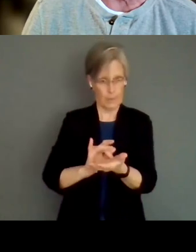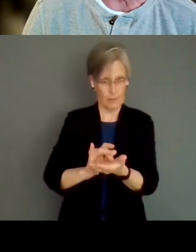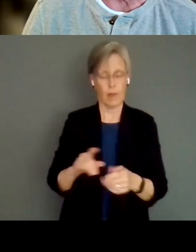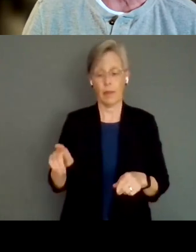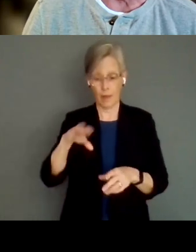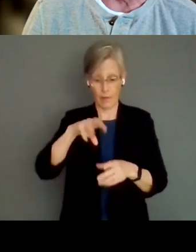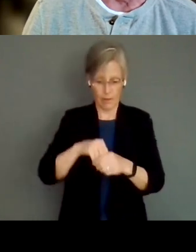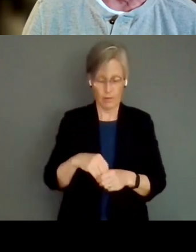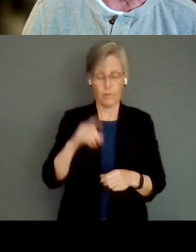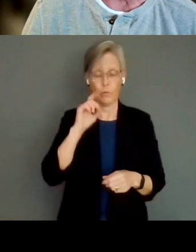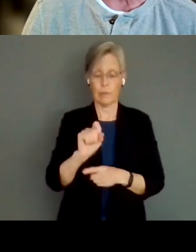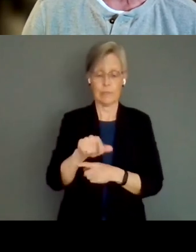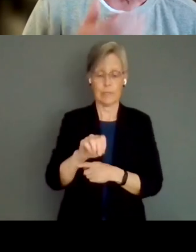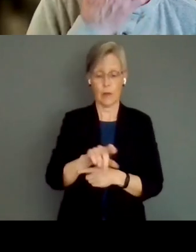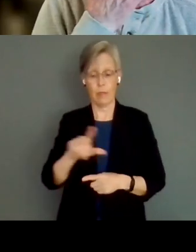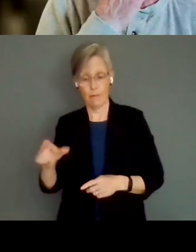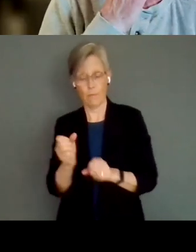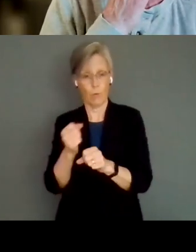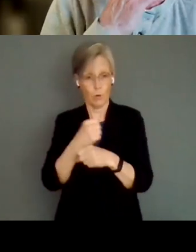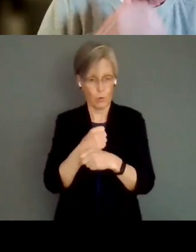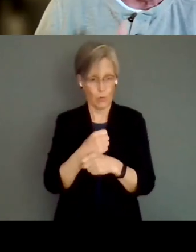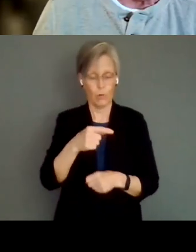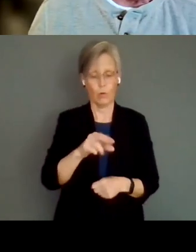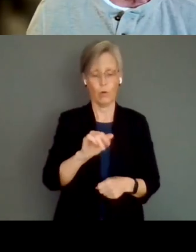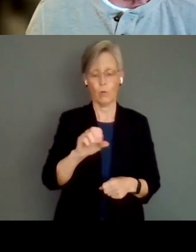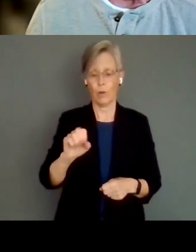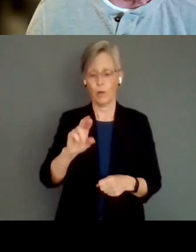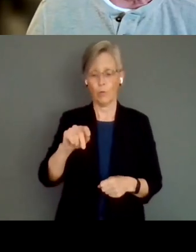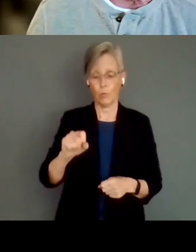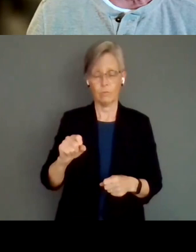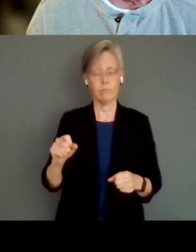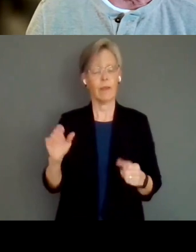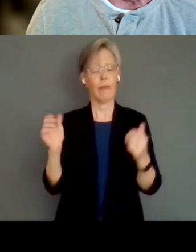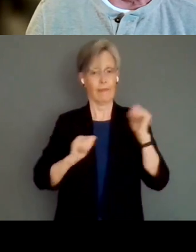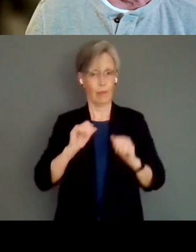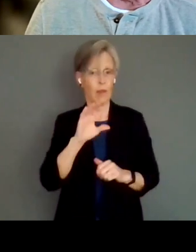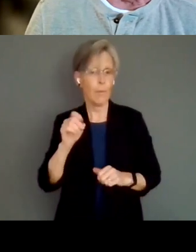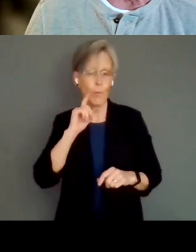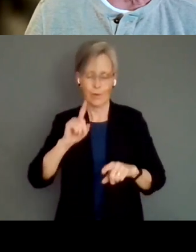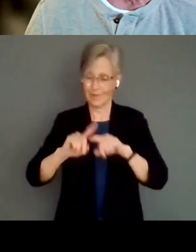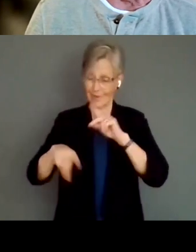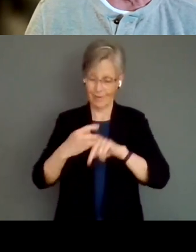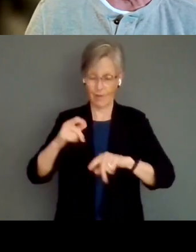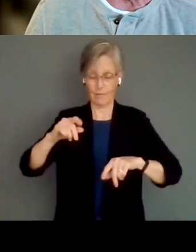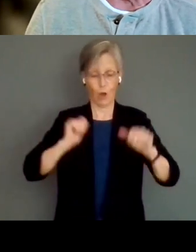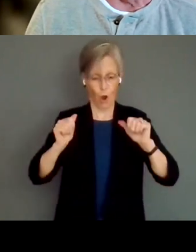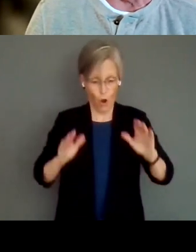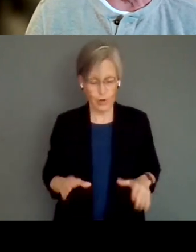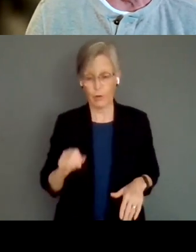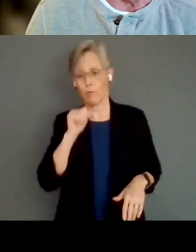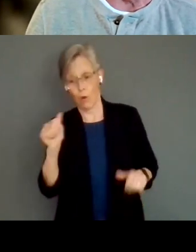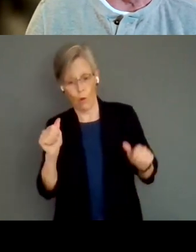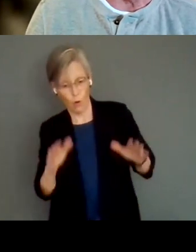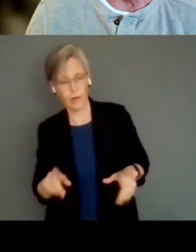Stage Left Productions, a grassroots popular theatre company, of diverse artists and non-artists, catalysts of